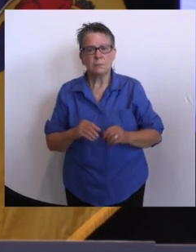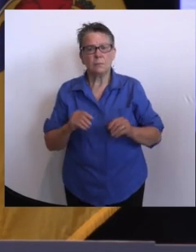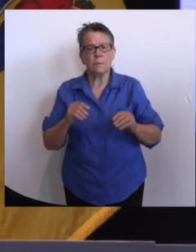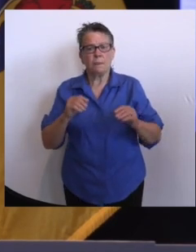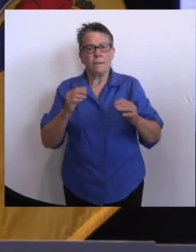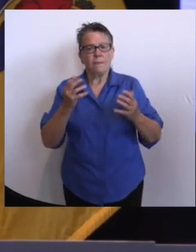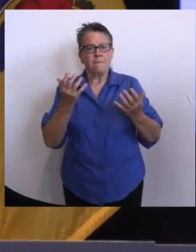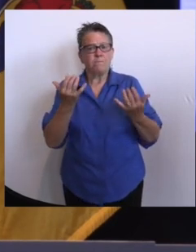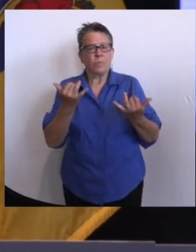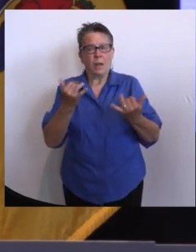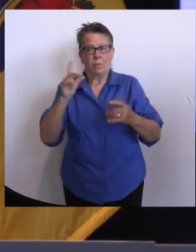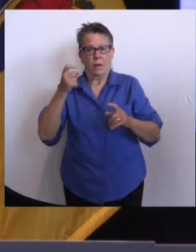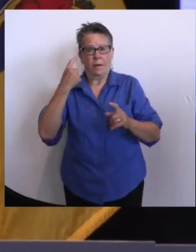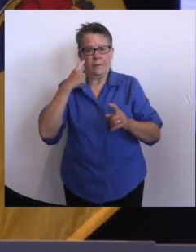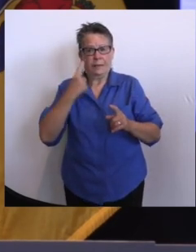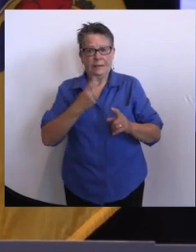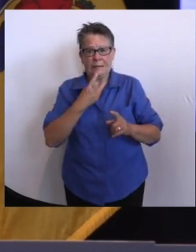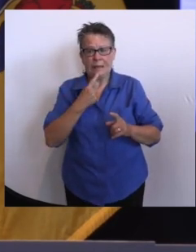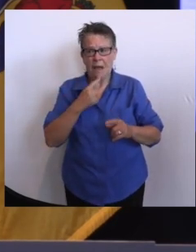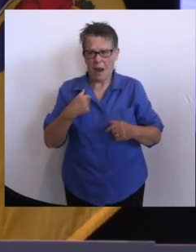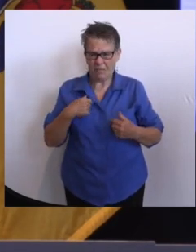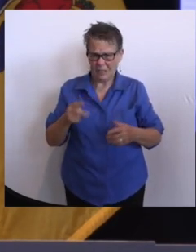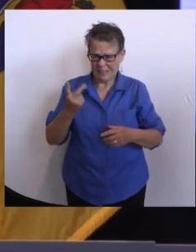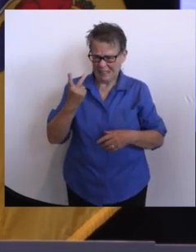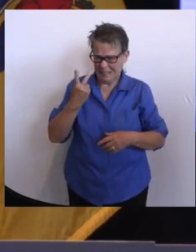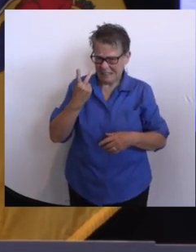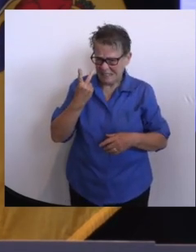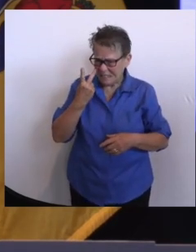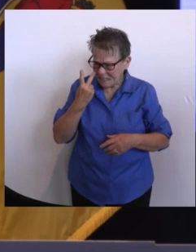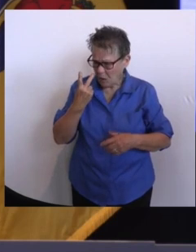never seen before. Flooding in places that never flooded before.